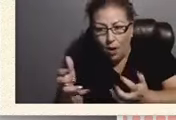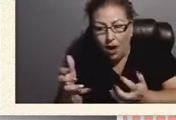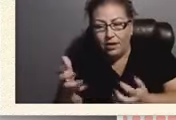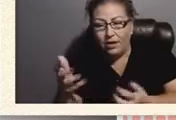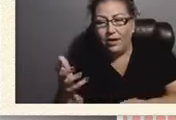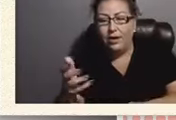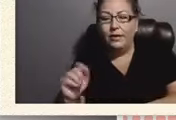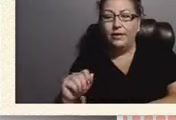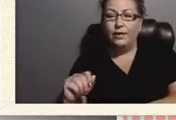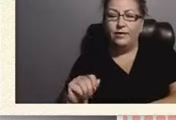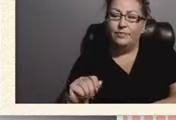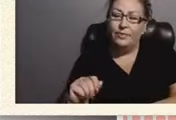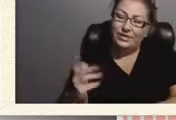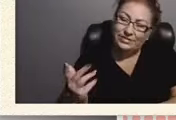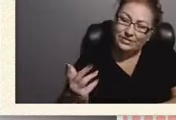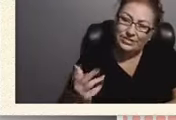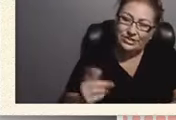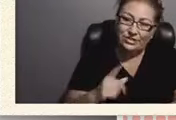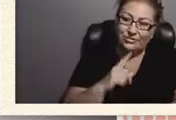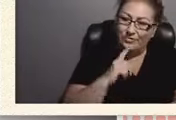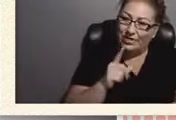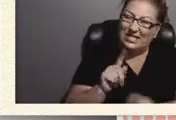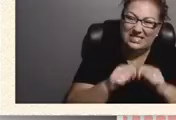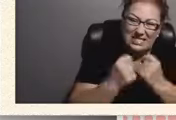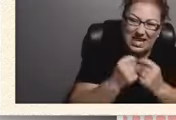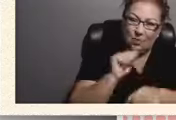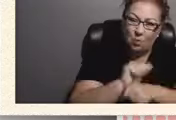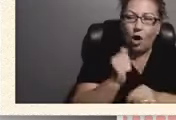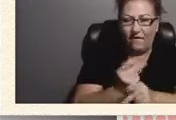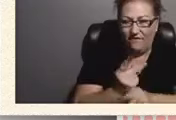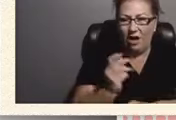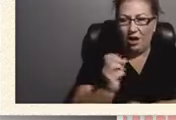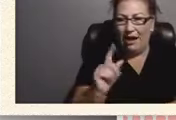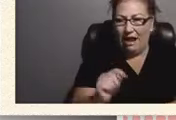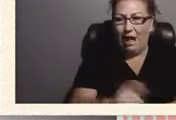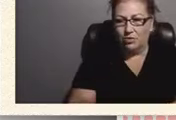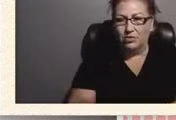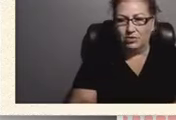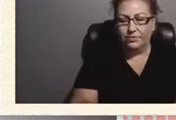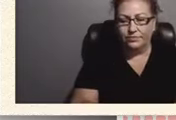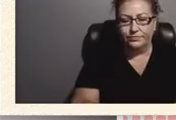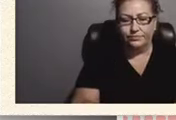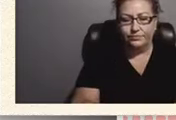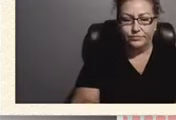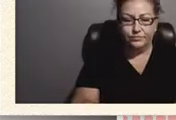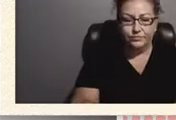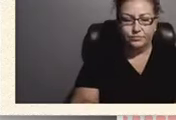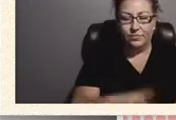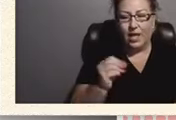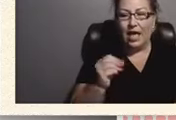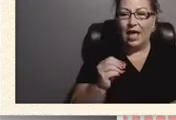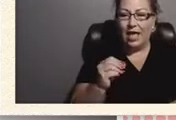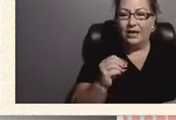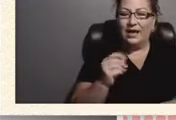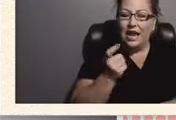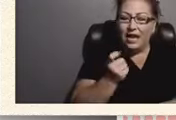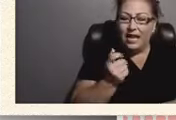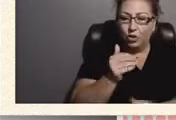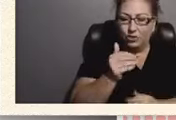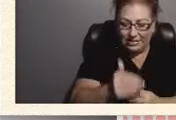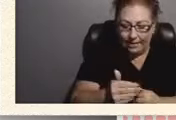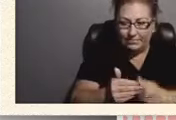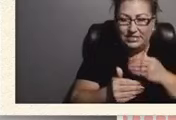Just teamwork, figure it out. And little steps, little steps,